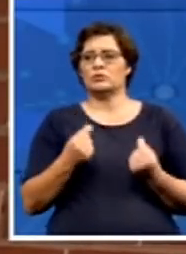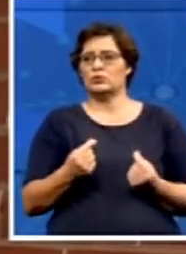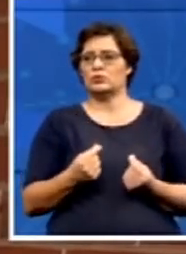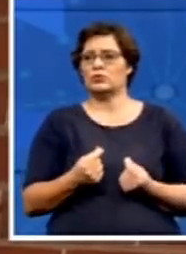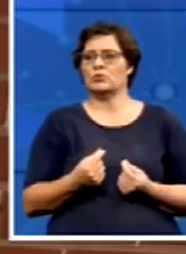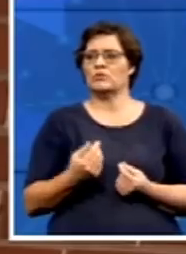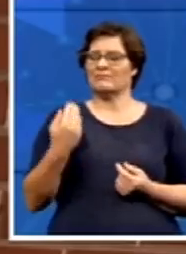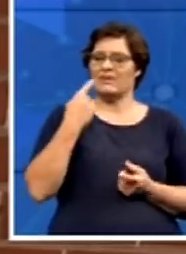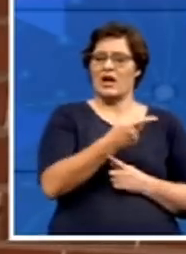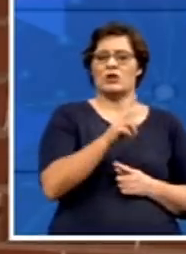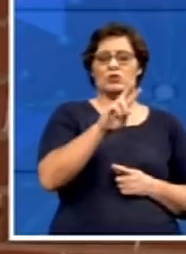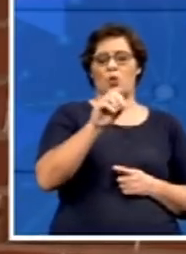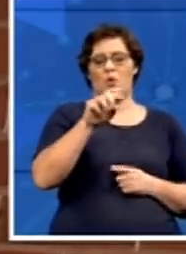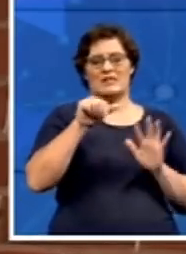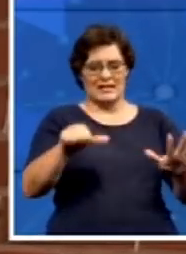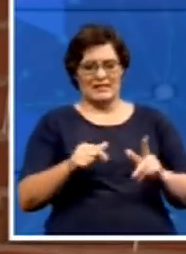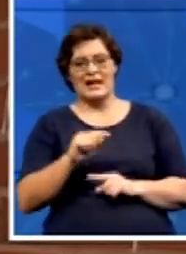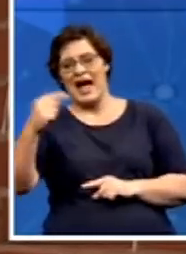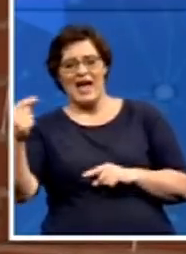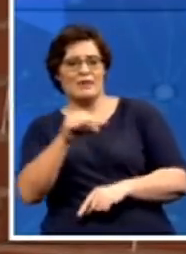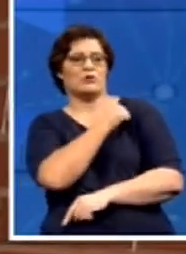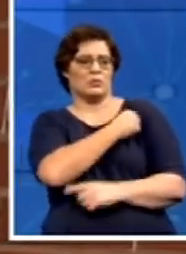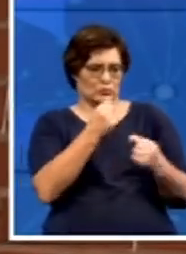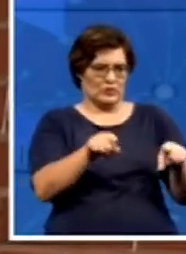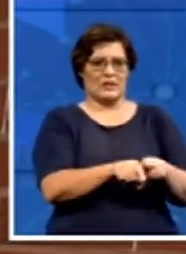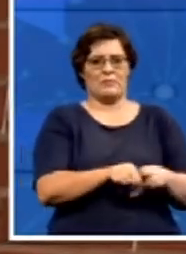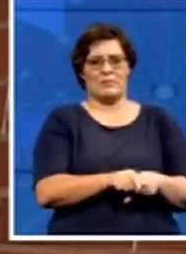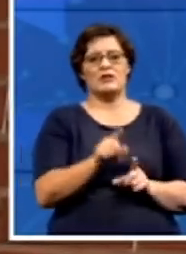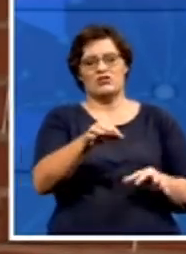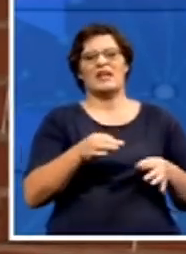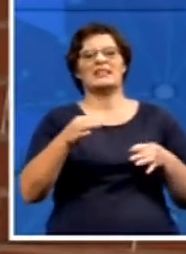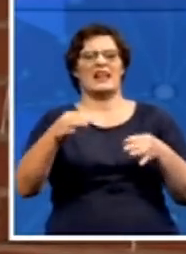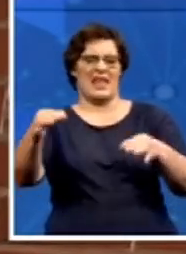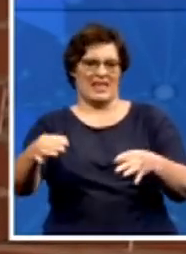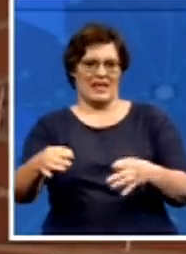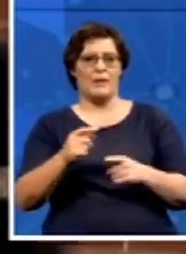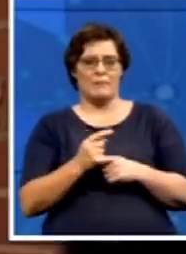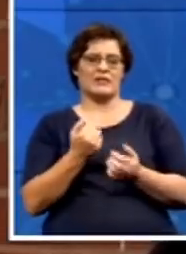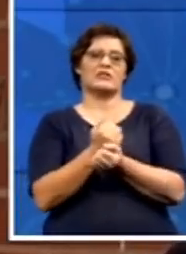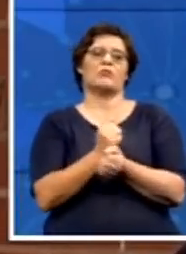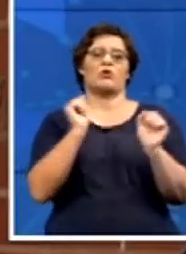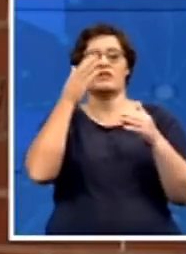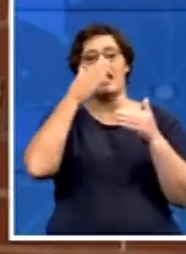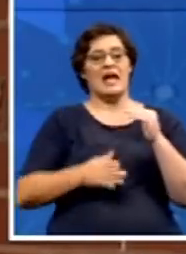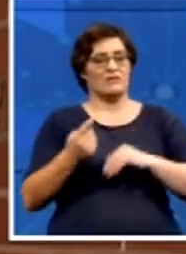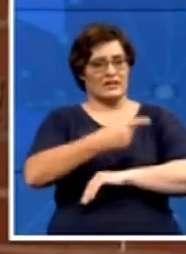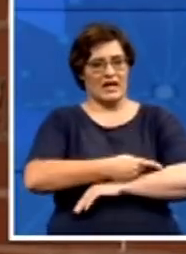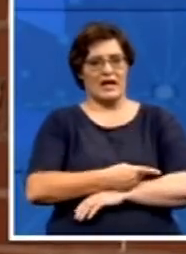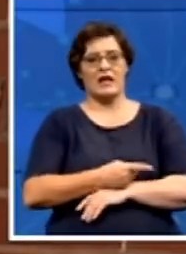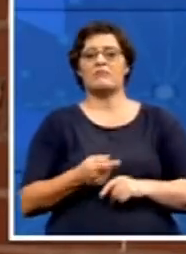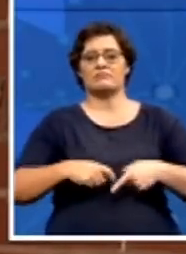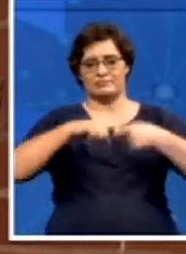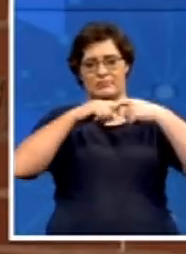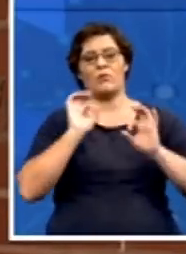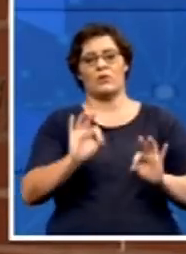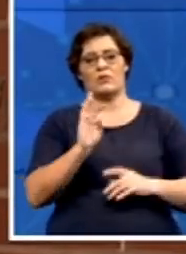municipalities across the country. This is just their delaying tactics, but we know that democracy at the end of the day will be upheld. According to your knowledge, Mr.